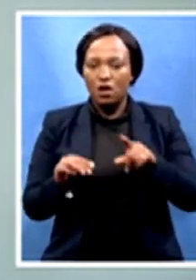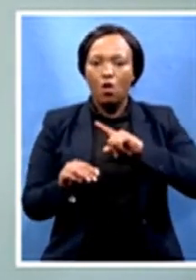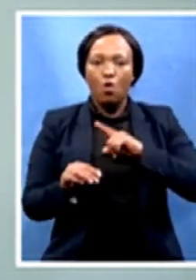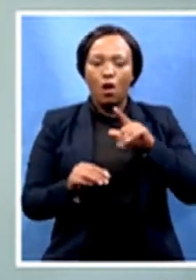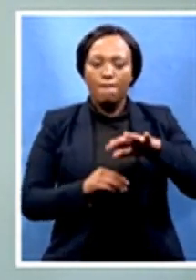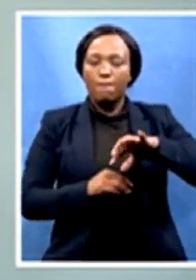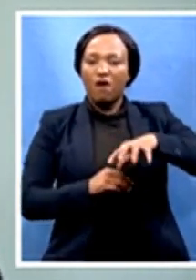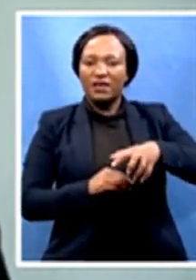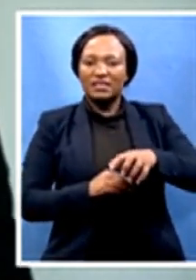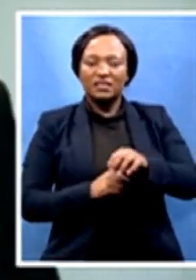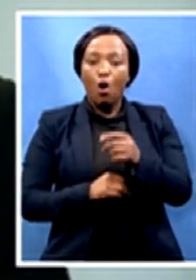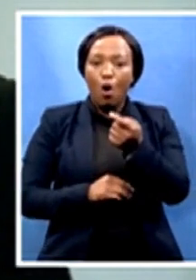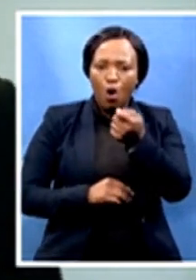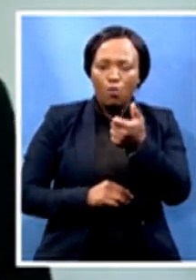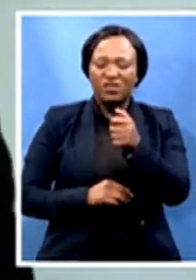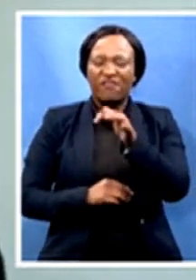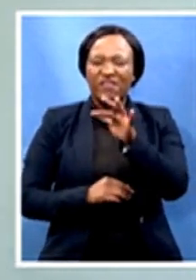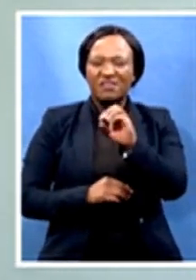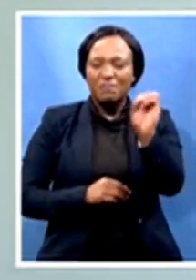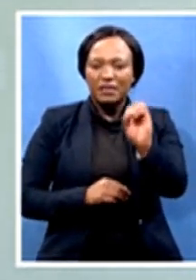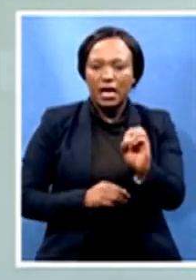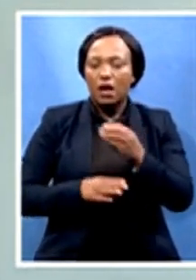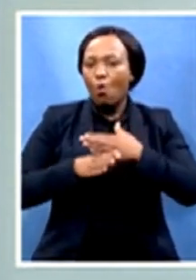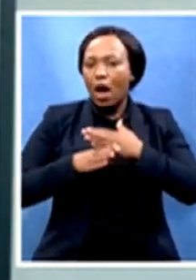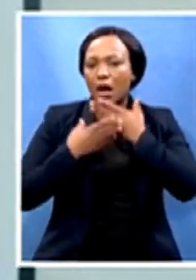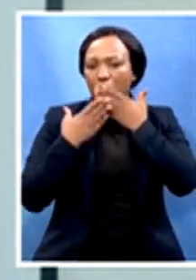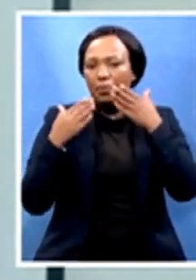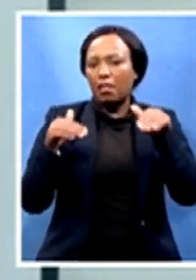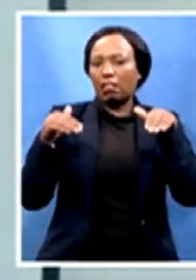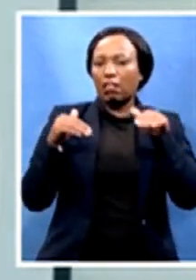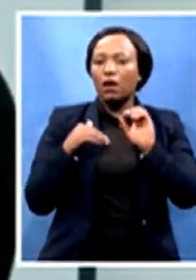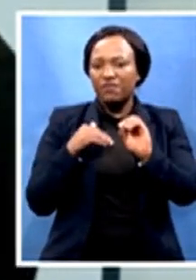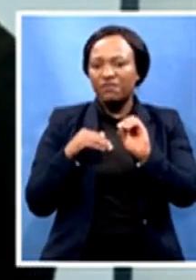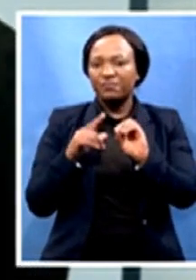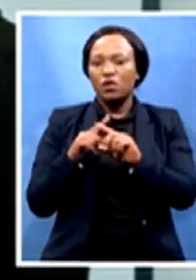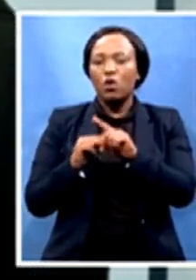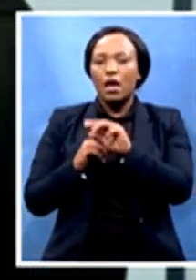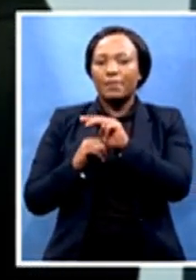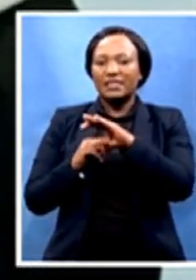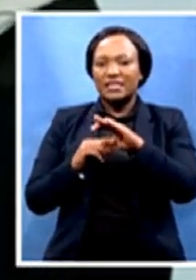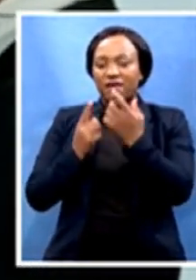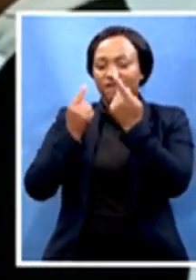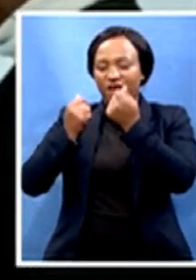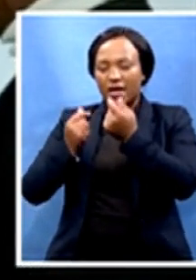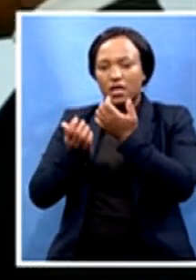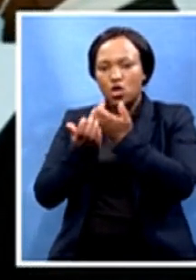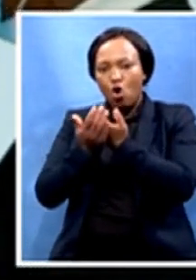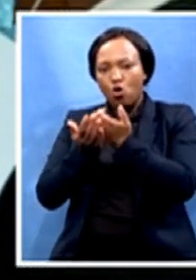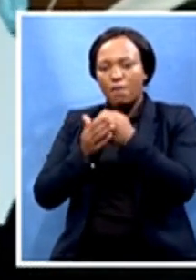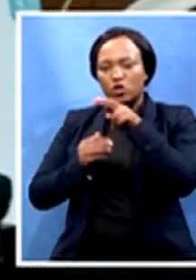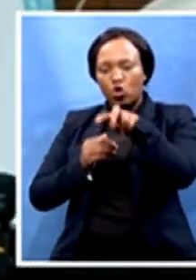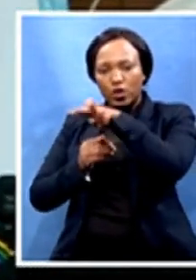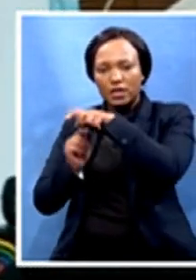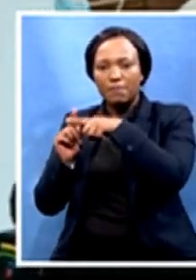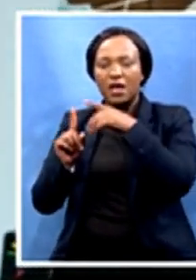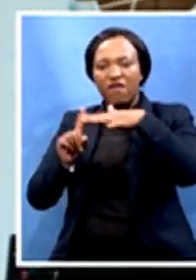unemployment. With me, I do have the MEC for Finance and Economic Development, Tourism and Environmental Affairs in the Eastern Cape.